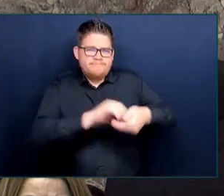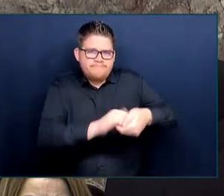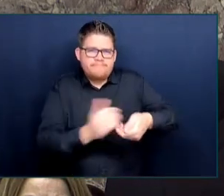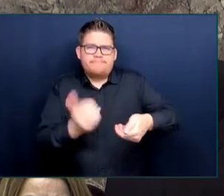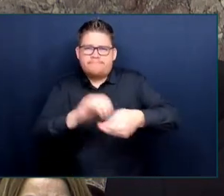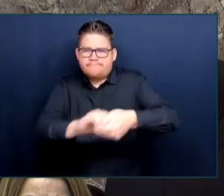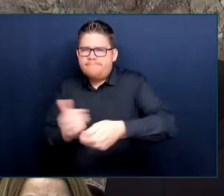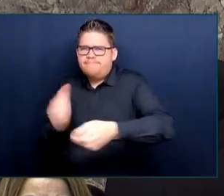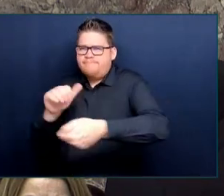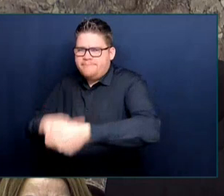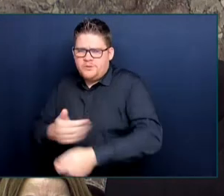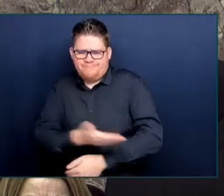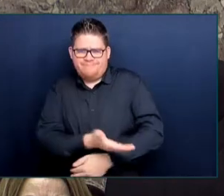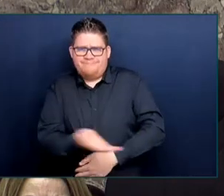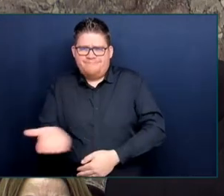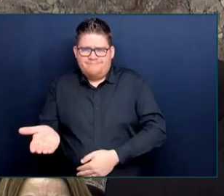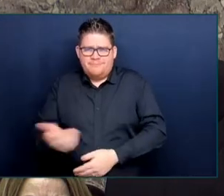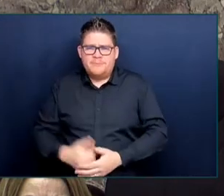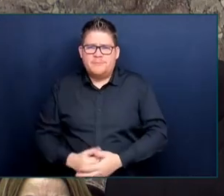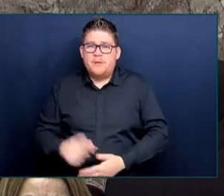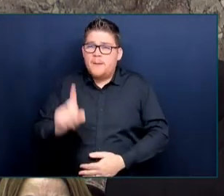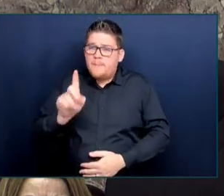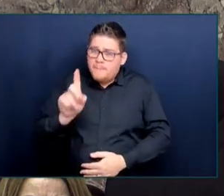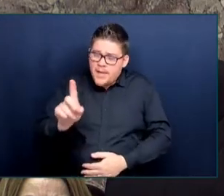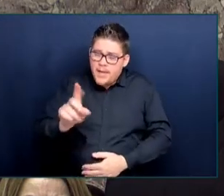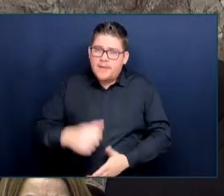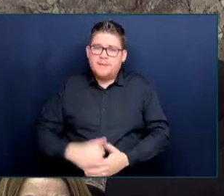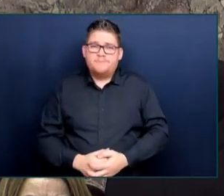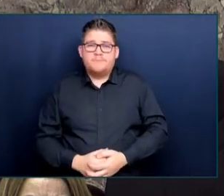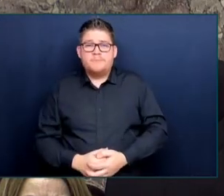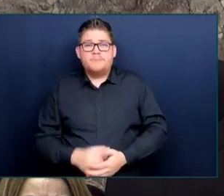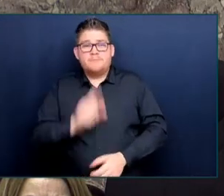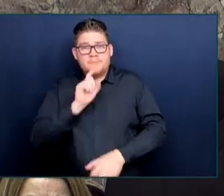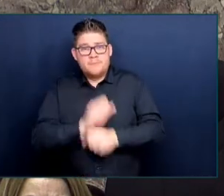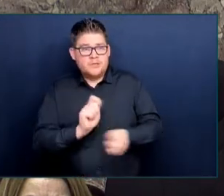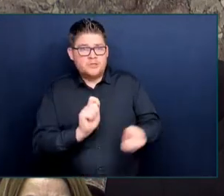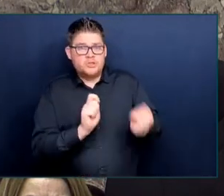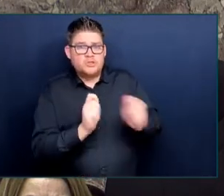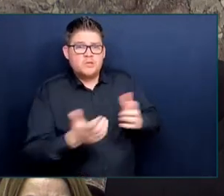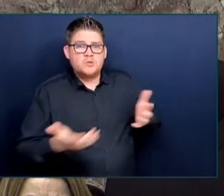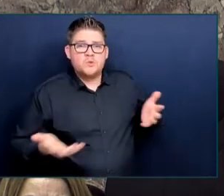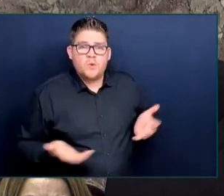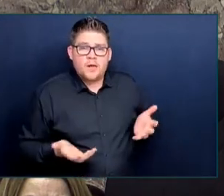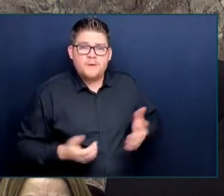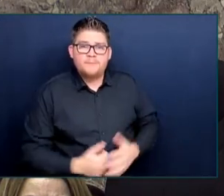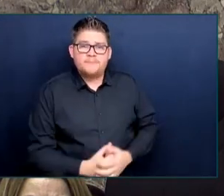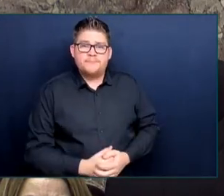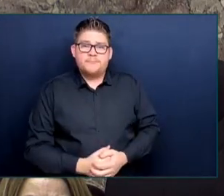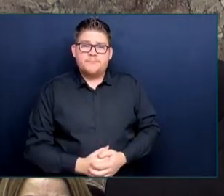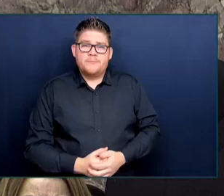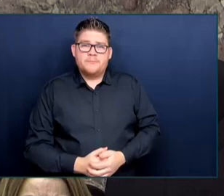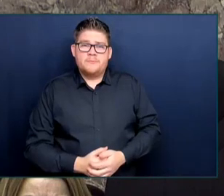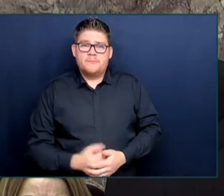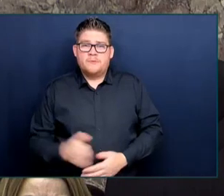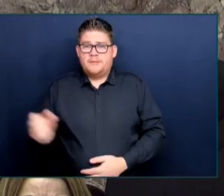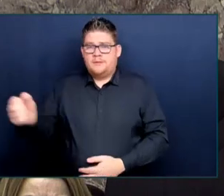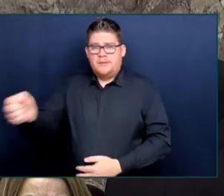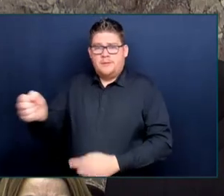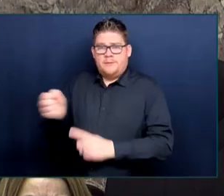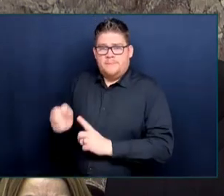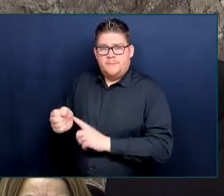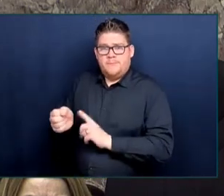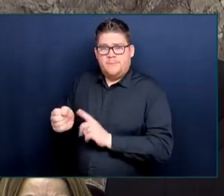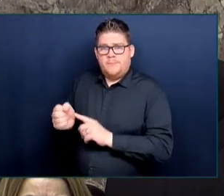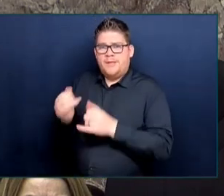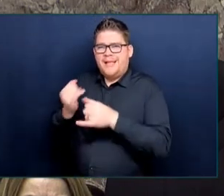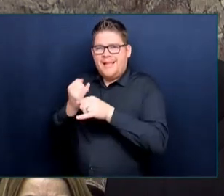changed, Honourable Speaker, is to bring back an independent occupational health and safety system for health care